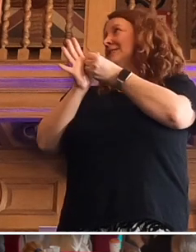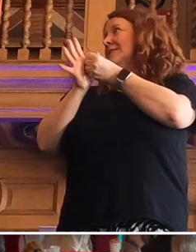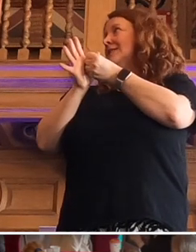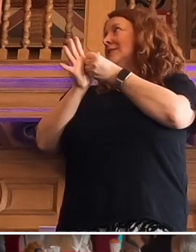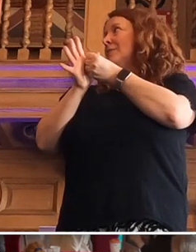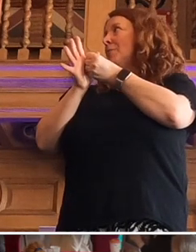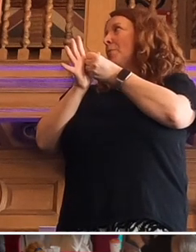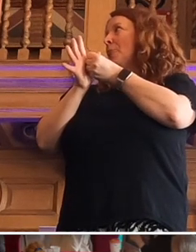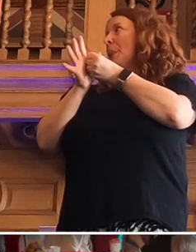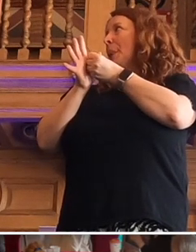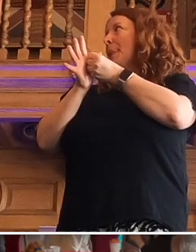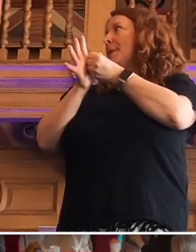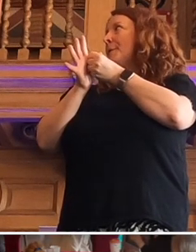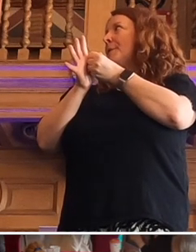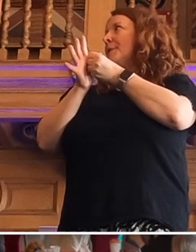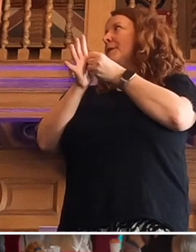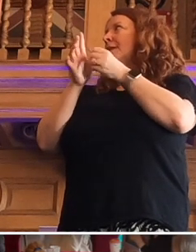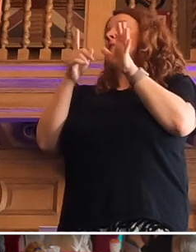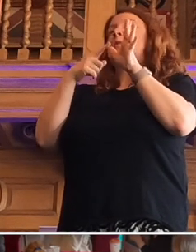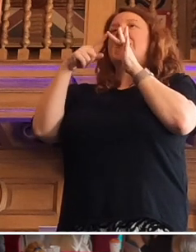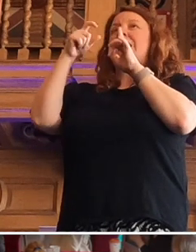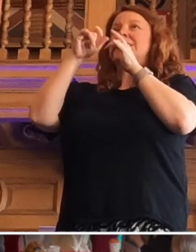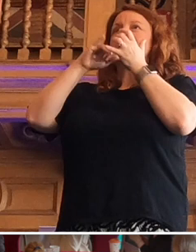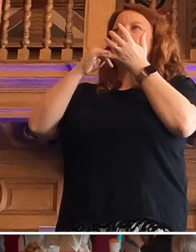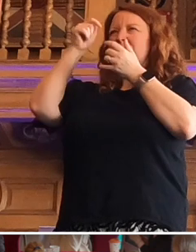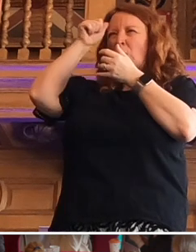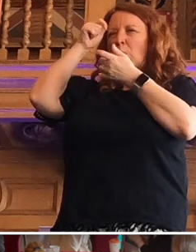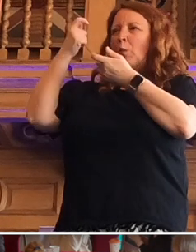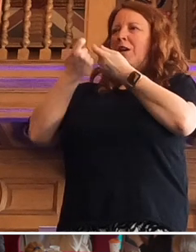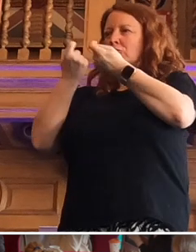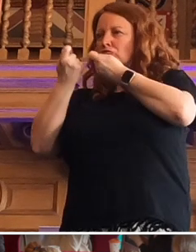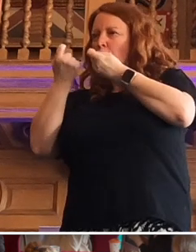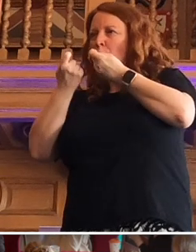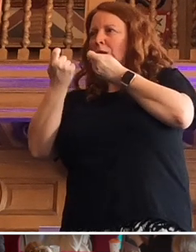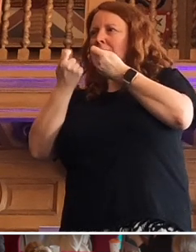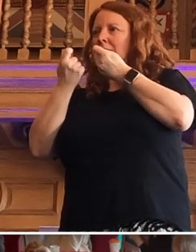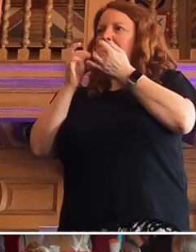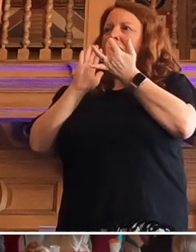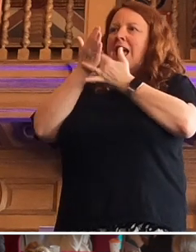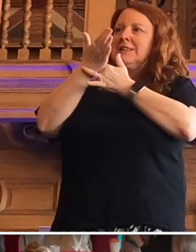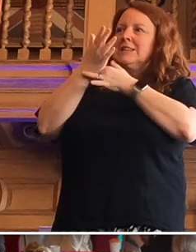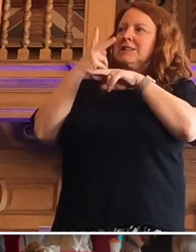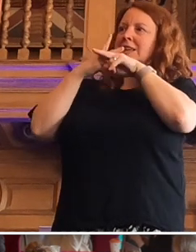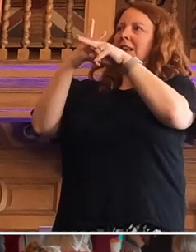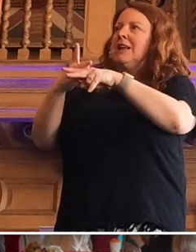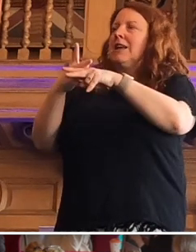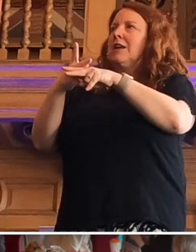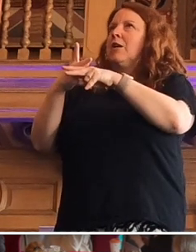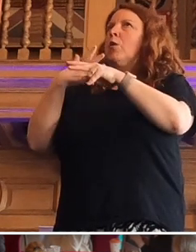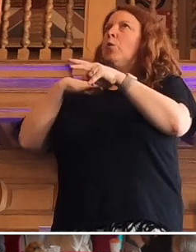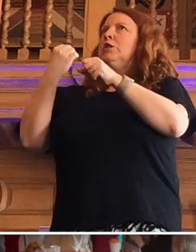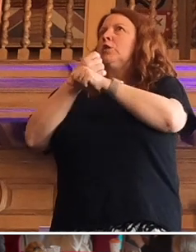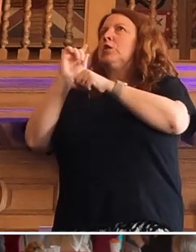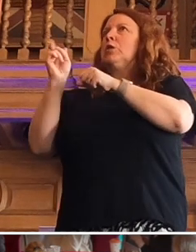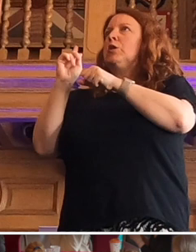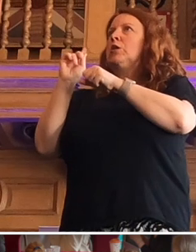UNAIDS has said, we know a lot about control of AIDS. We know a lot about access to care. What we want to do